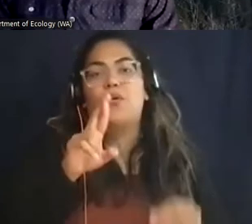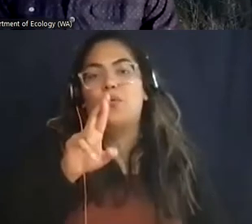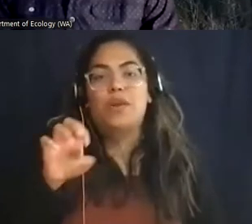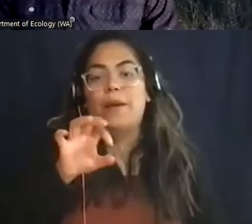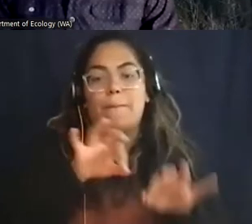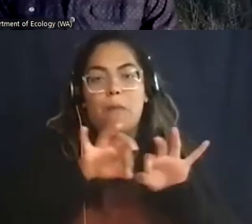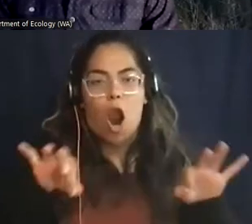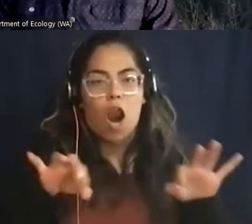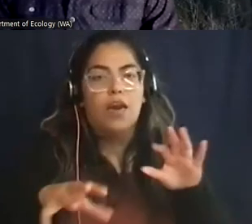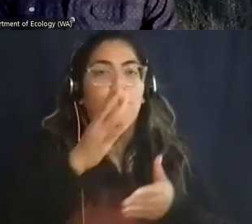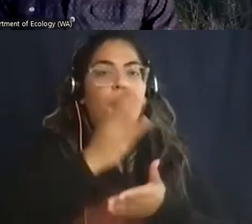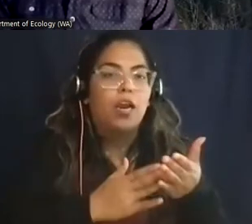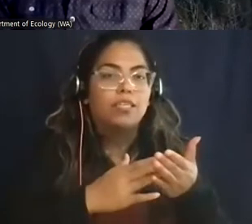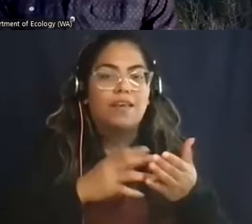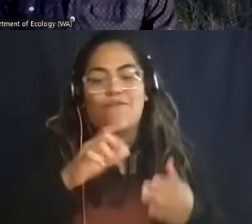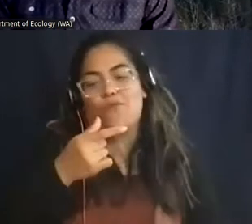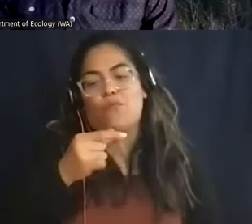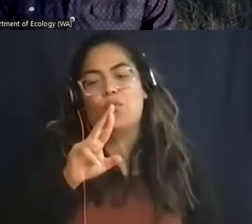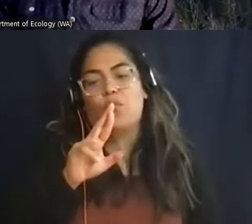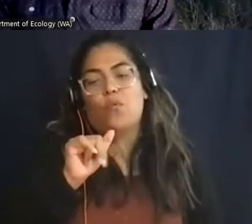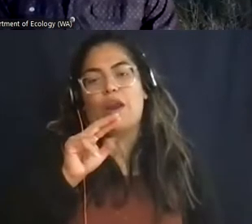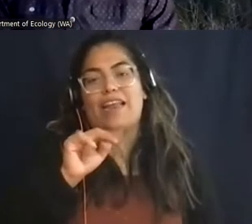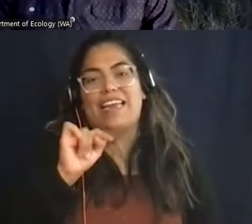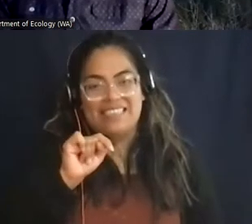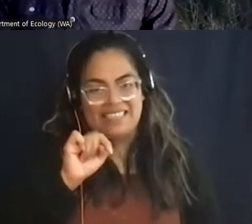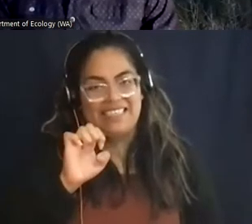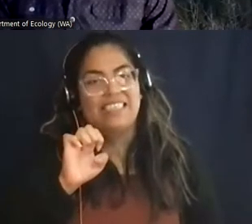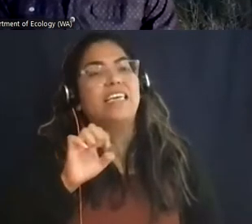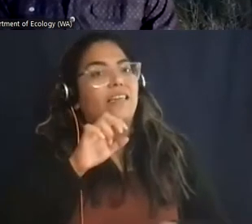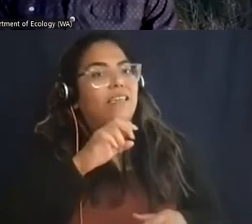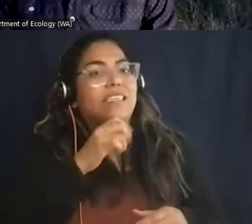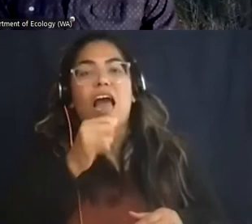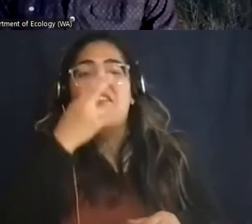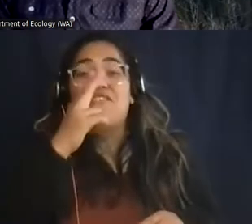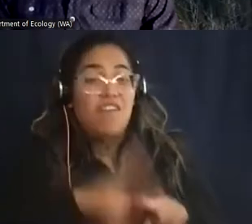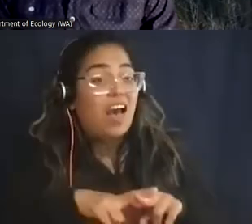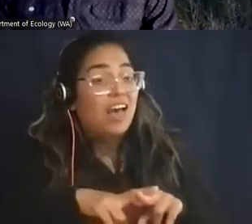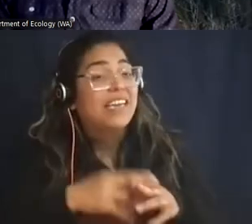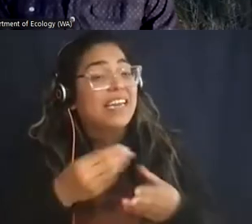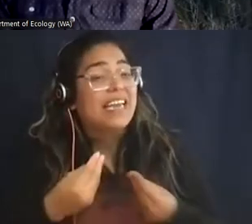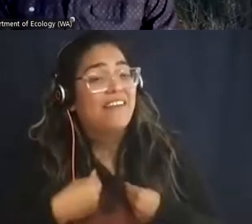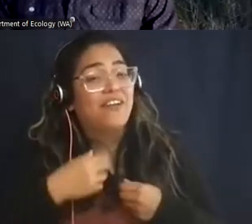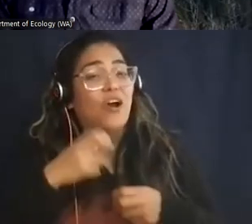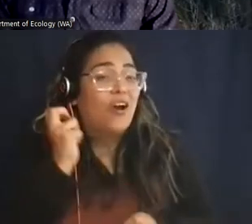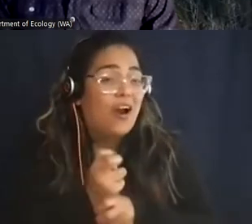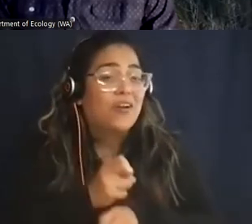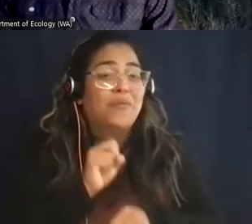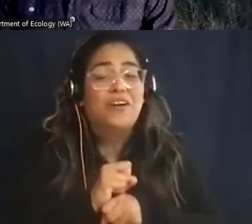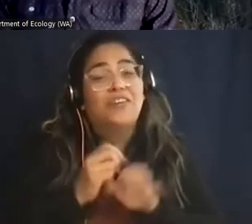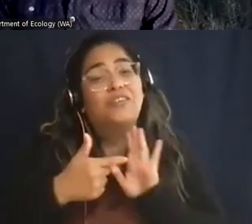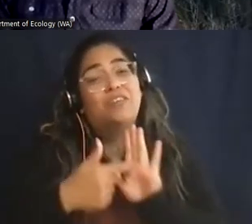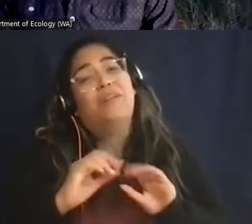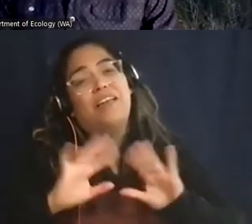wasn't all fun but you know it just kind of kind of gave you some discipline on what letting you know what your strengths are